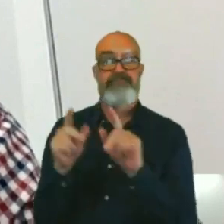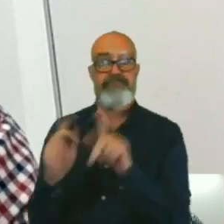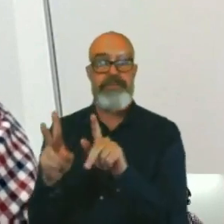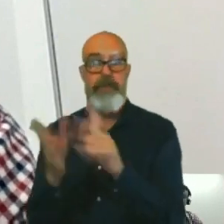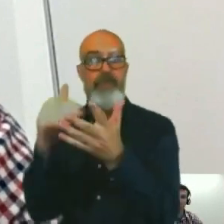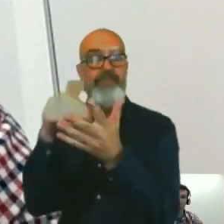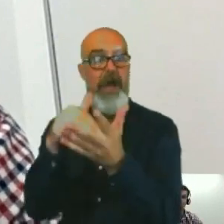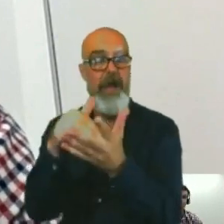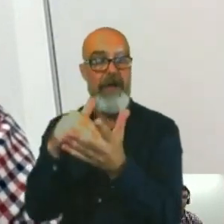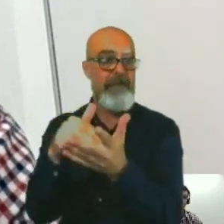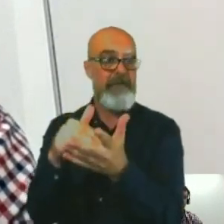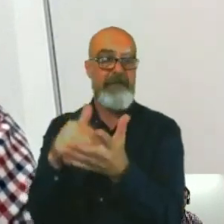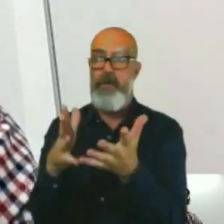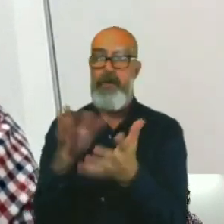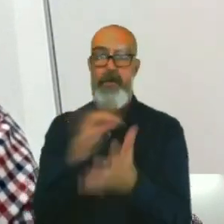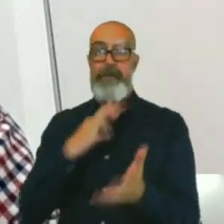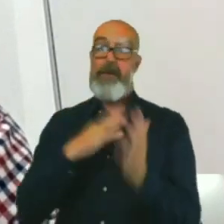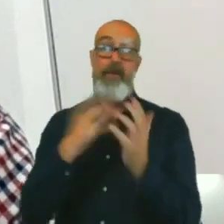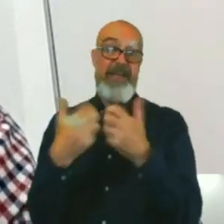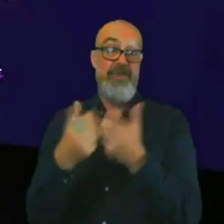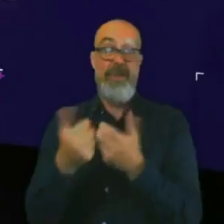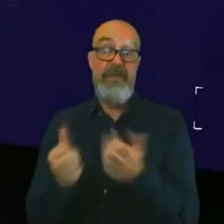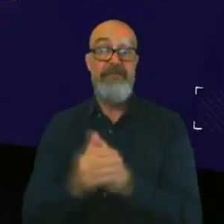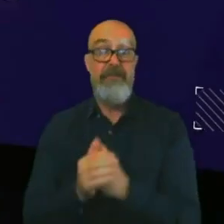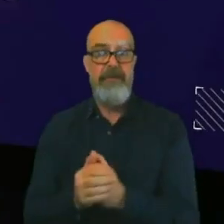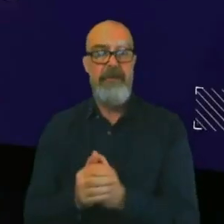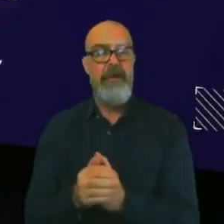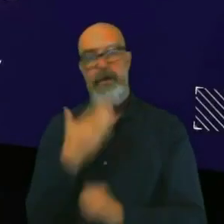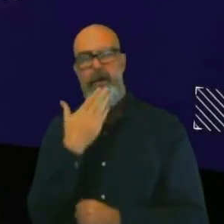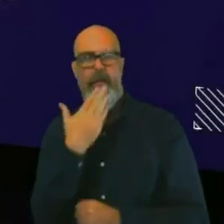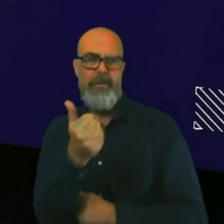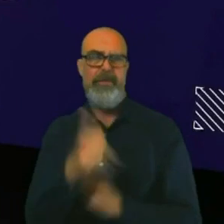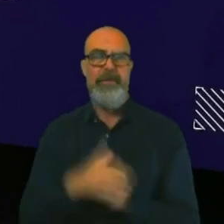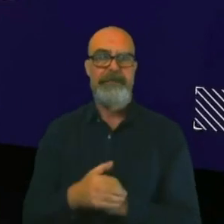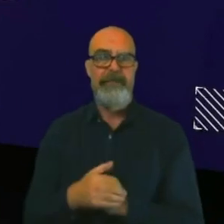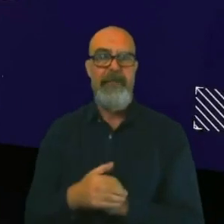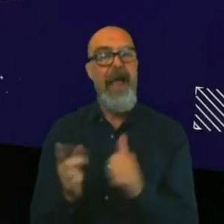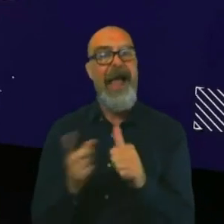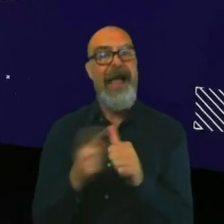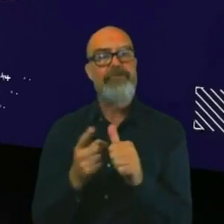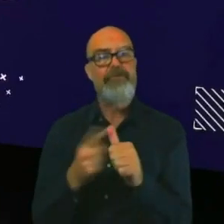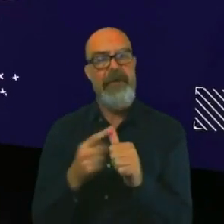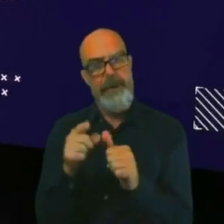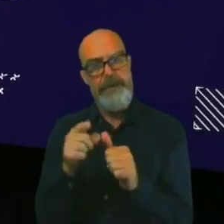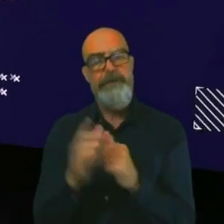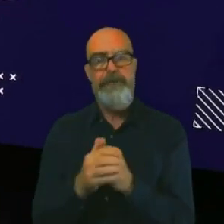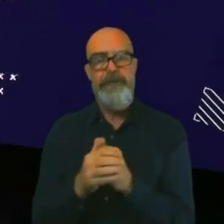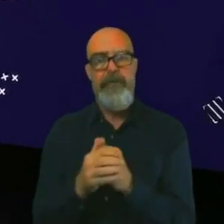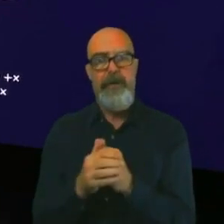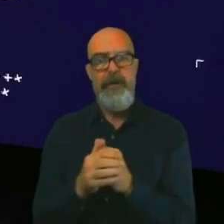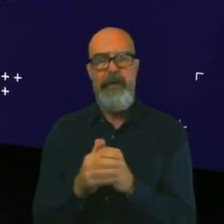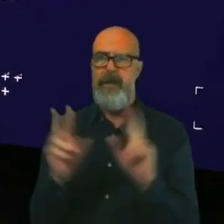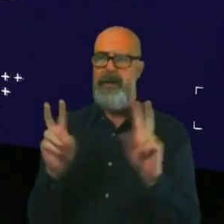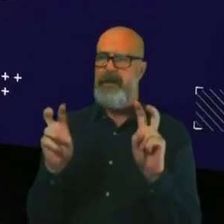devices. Fantastic. Thank you for that. And, Andrea, what is decision science?